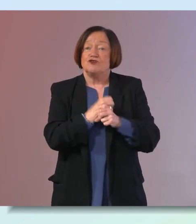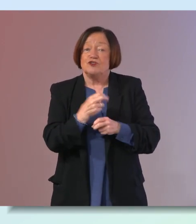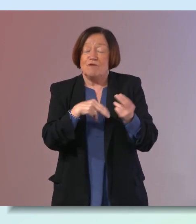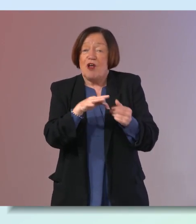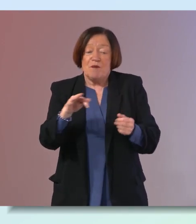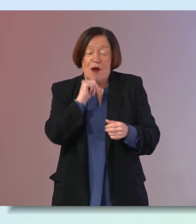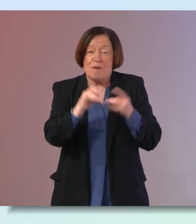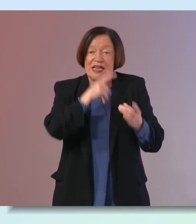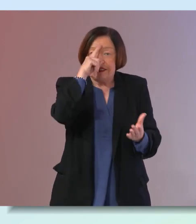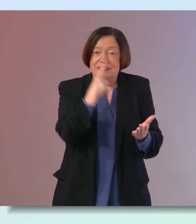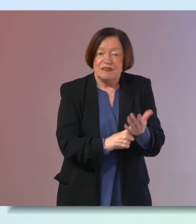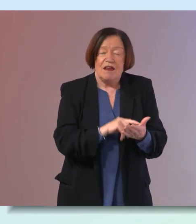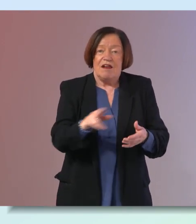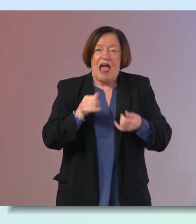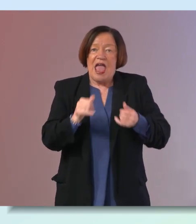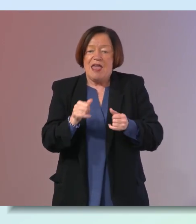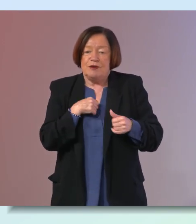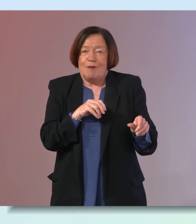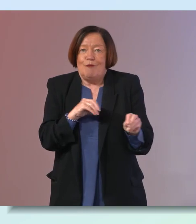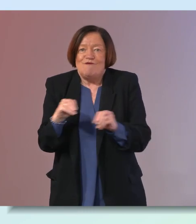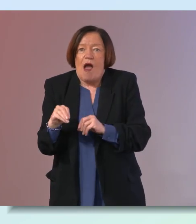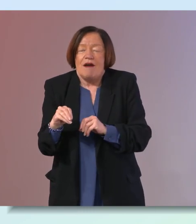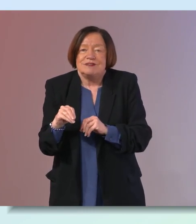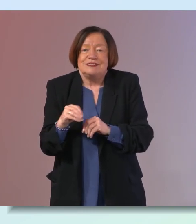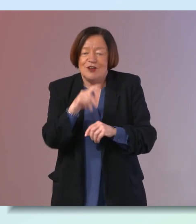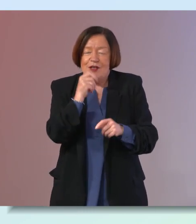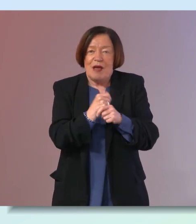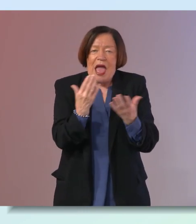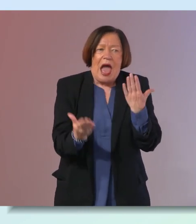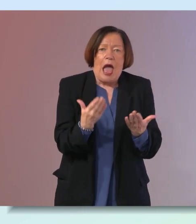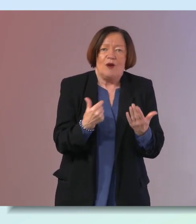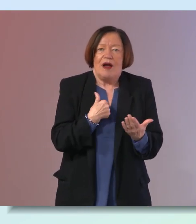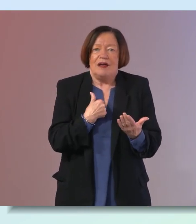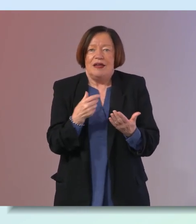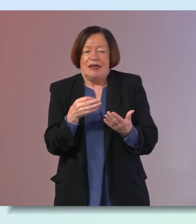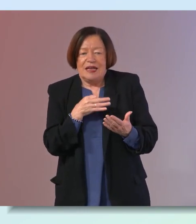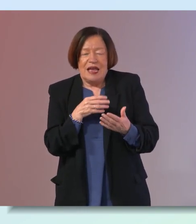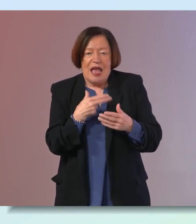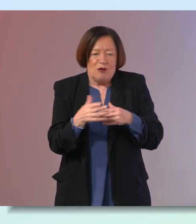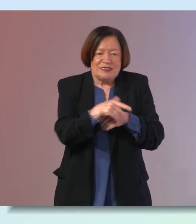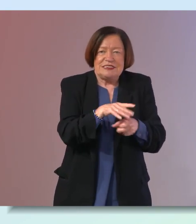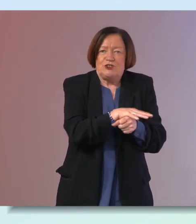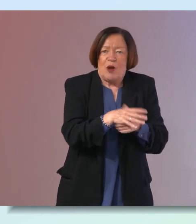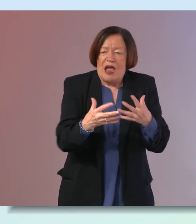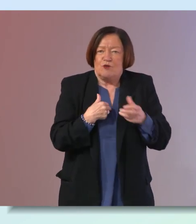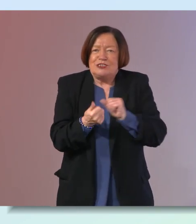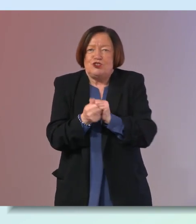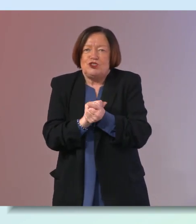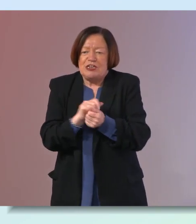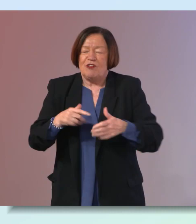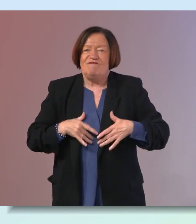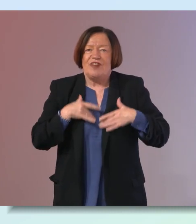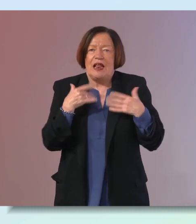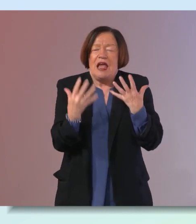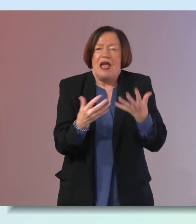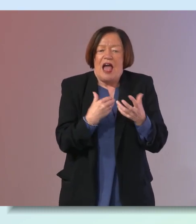not making the decision not being able to move on you know thinking about how do i get myself out of this situation how do i change this feeling how do i